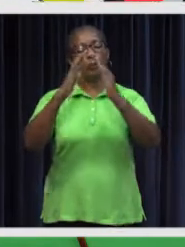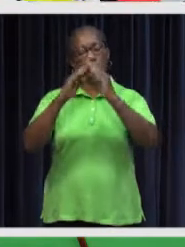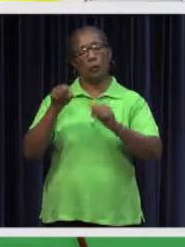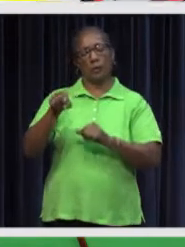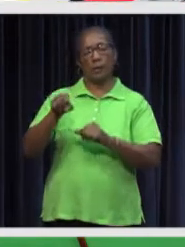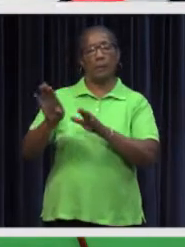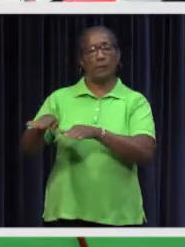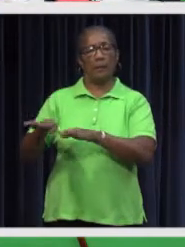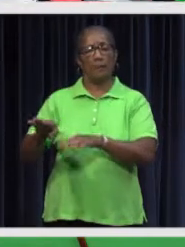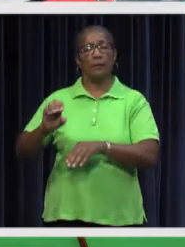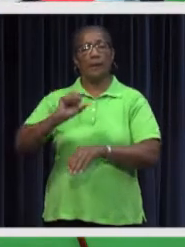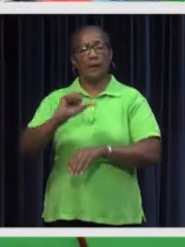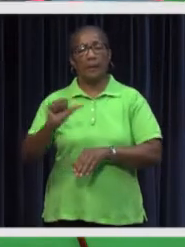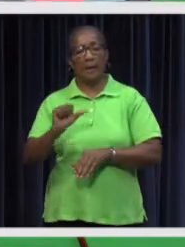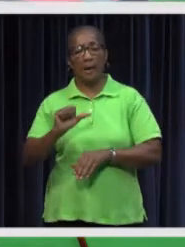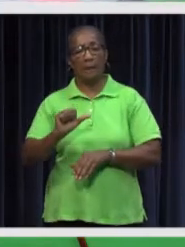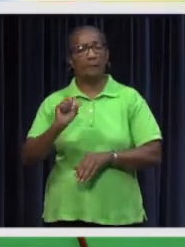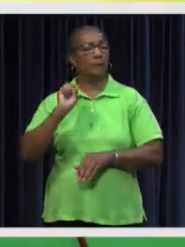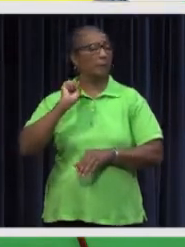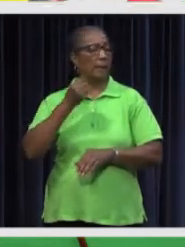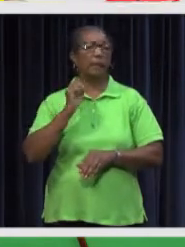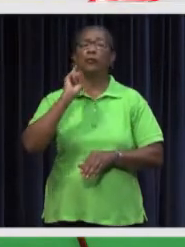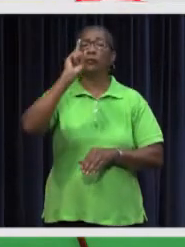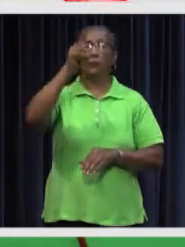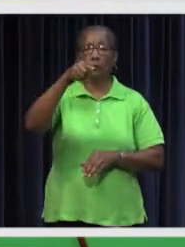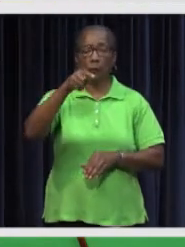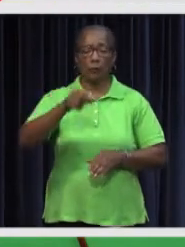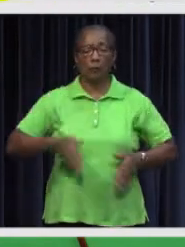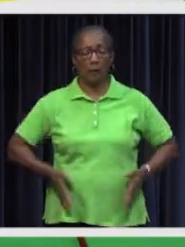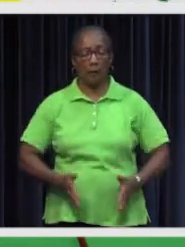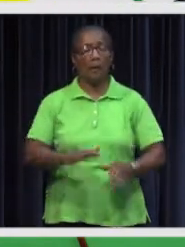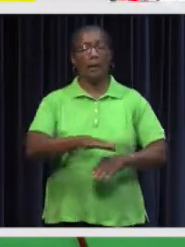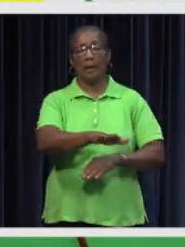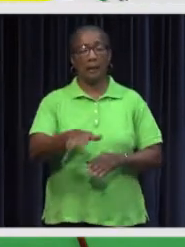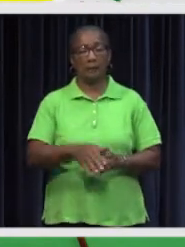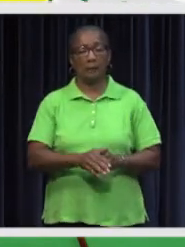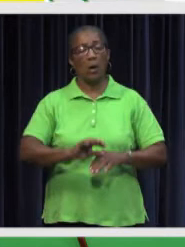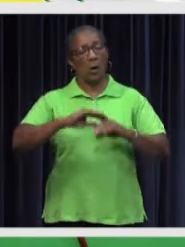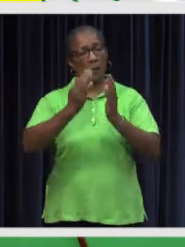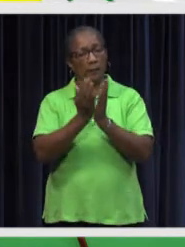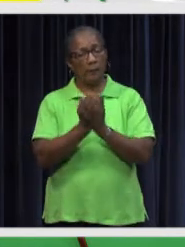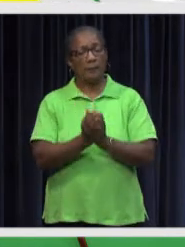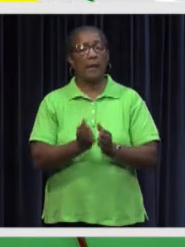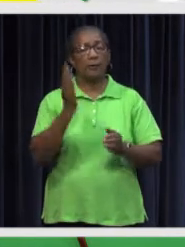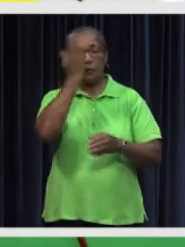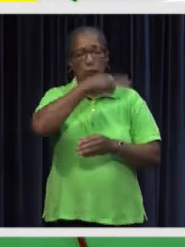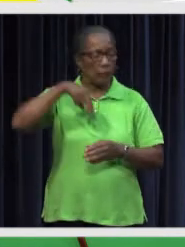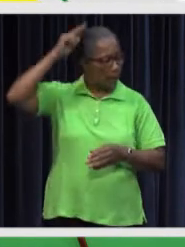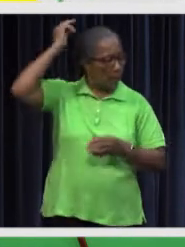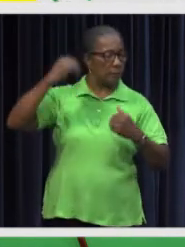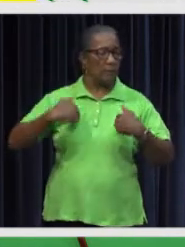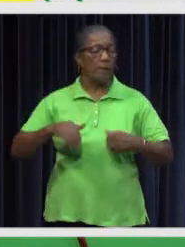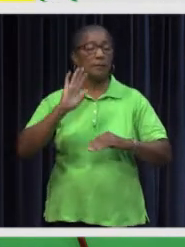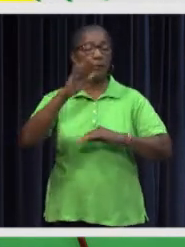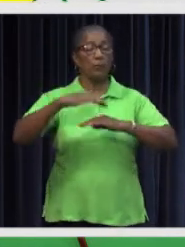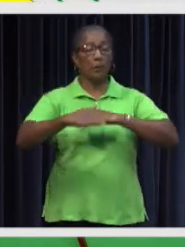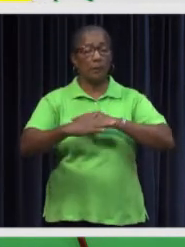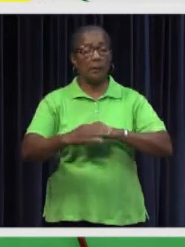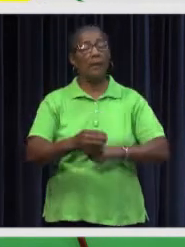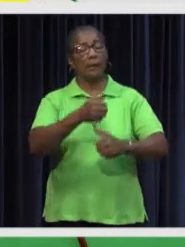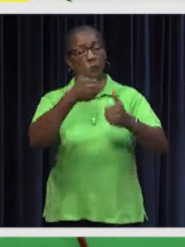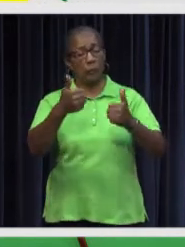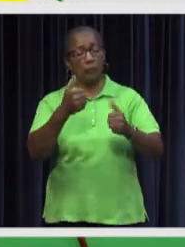stay inside and others cannot fly back home. Despite everything, Surinamese abroad are trying to make the best out of the